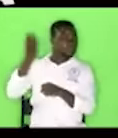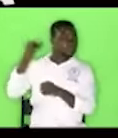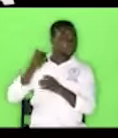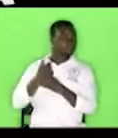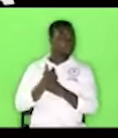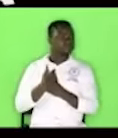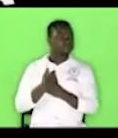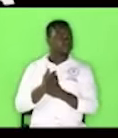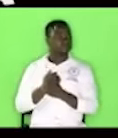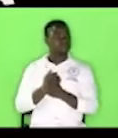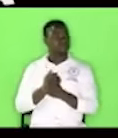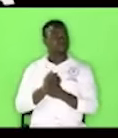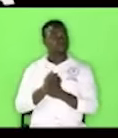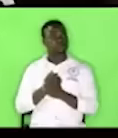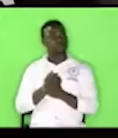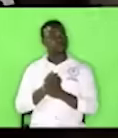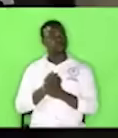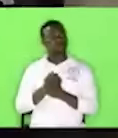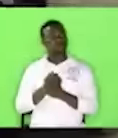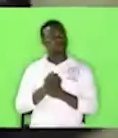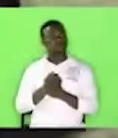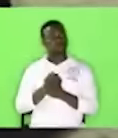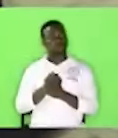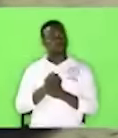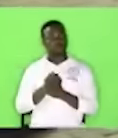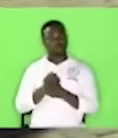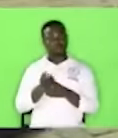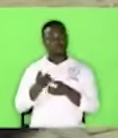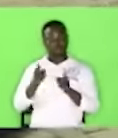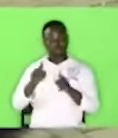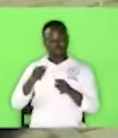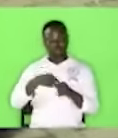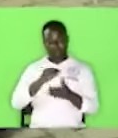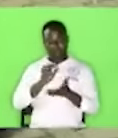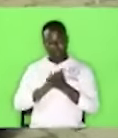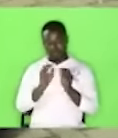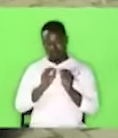still a bachelor I had some